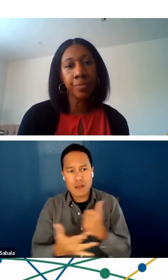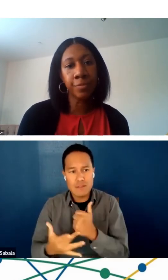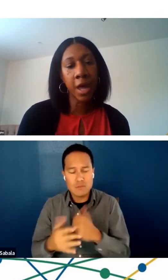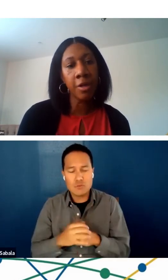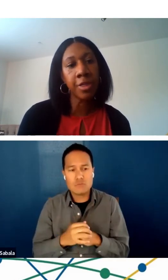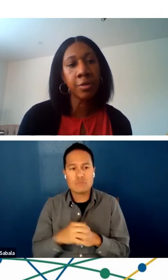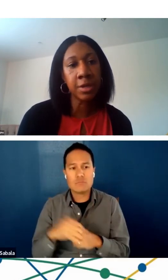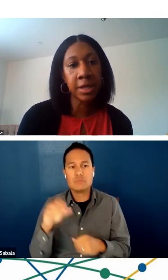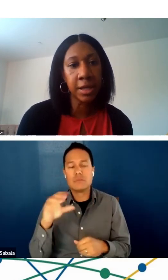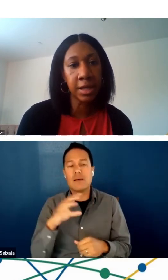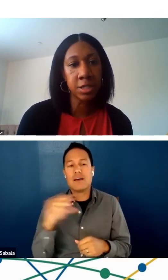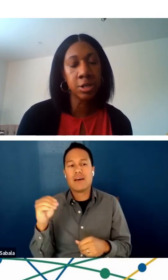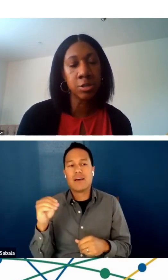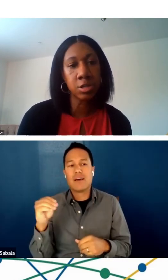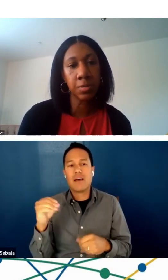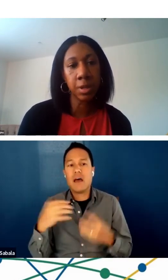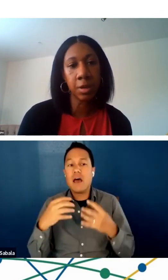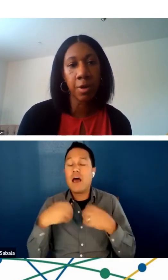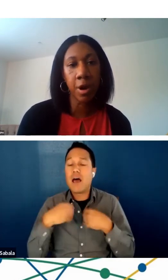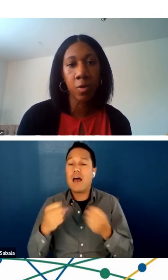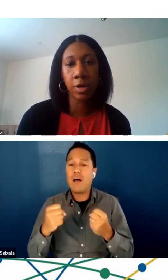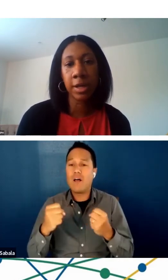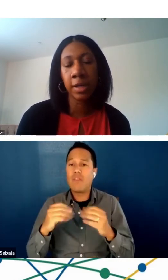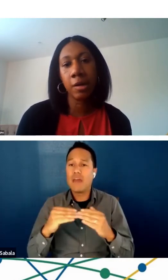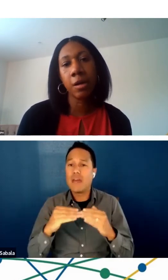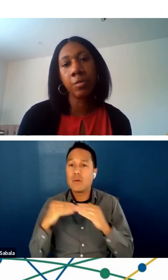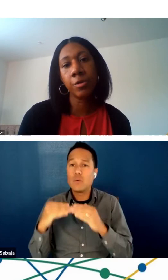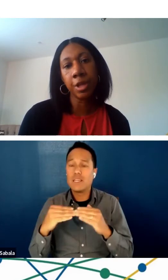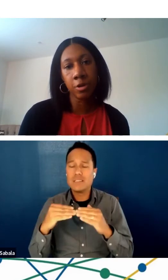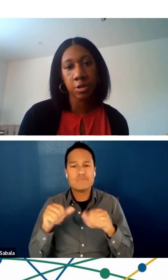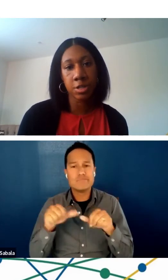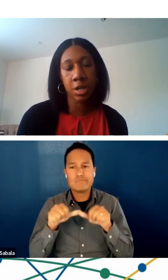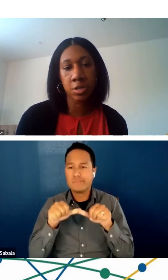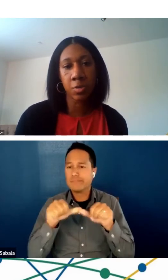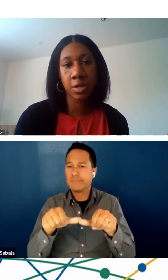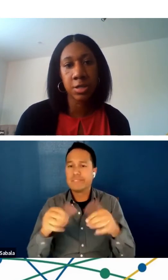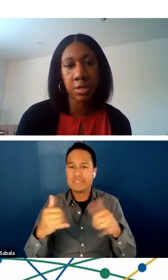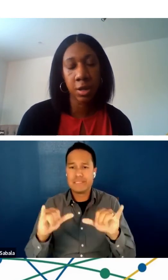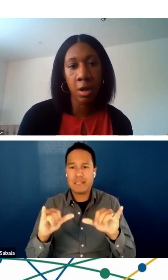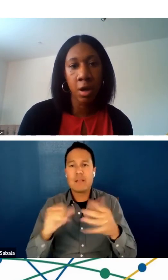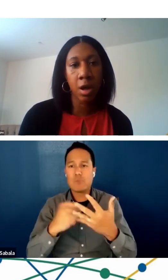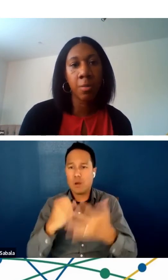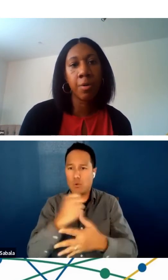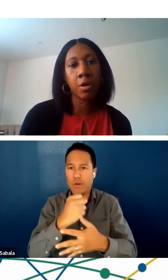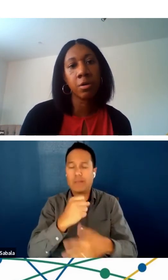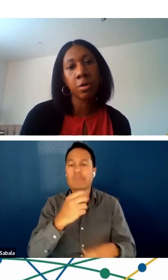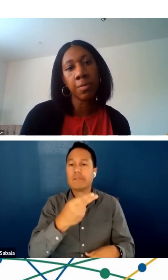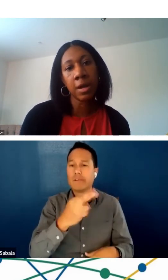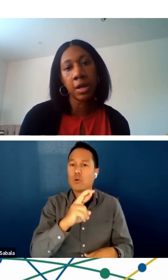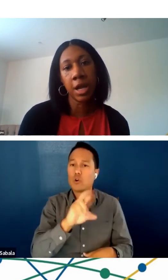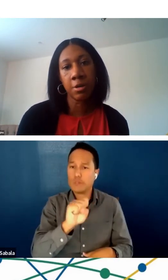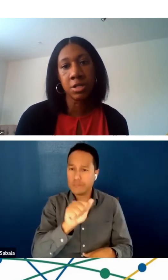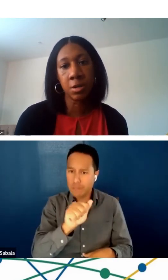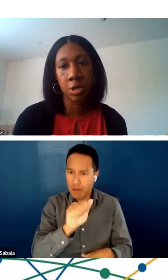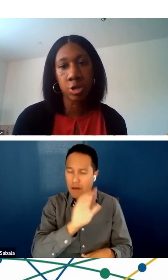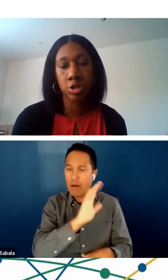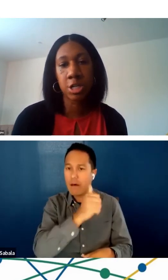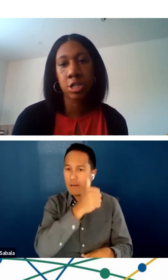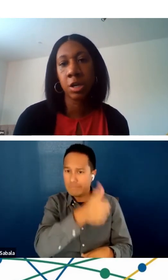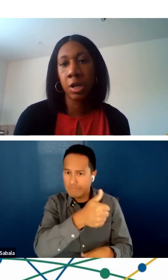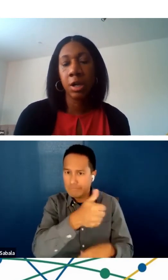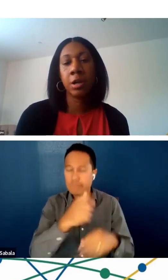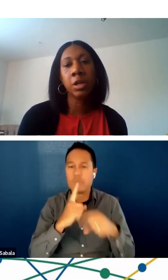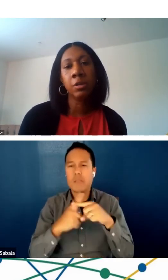health equity continues to be a priority within HRSA as well as the broader Biden-Harris